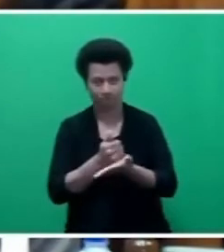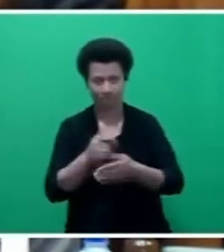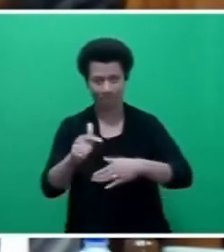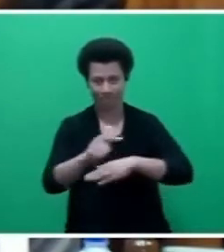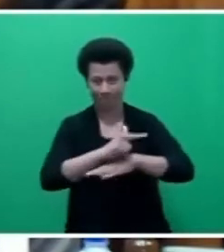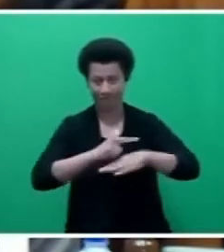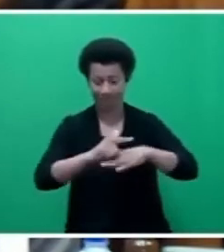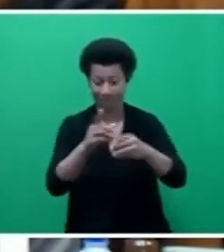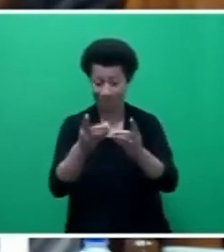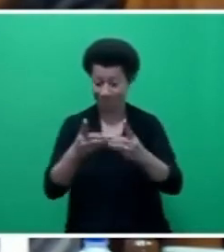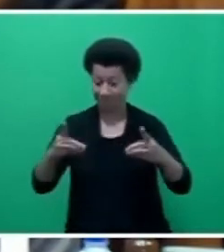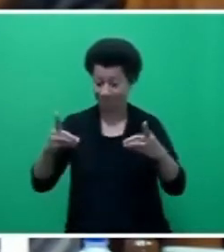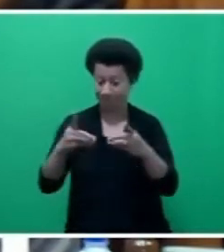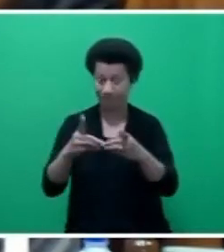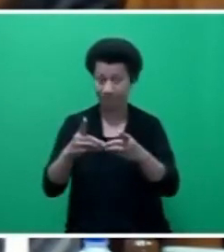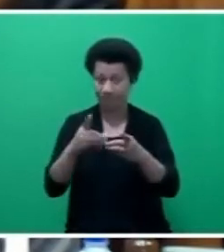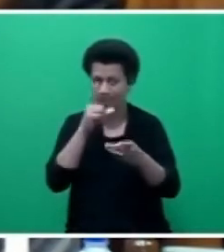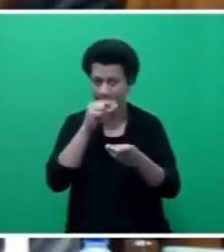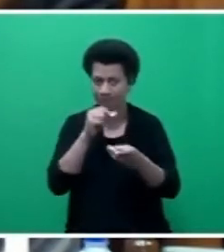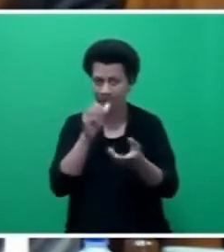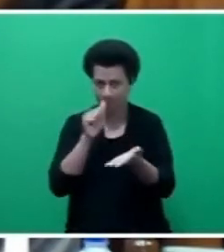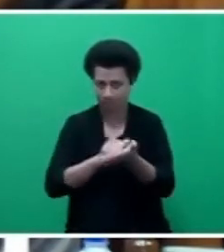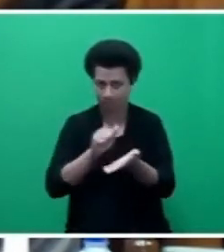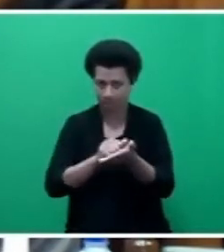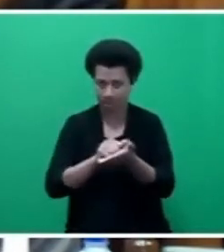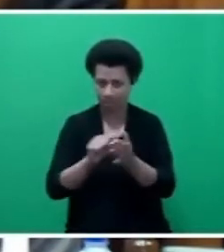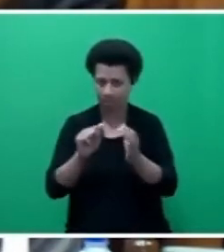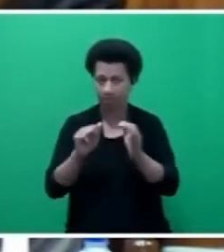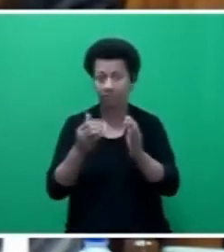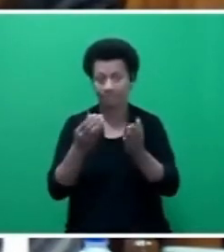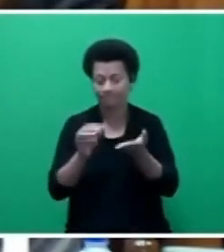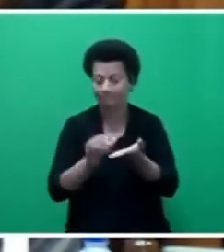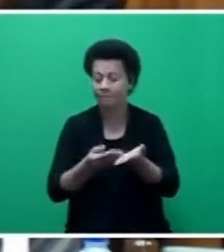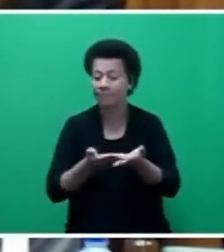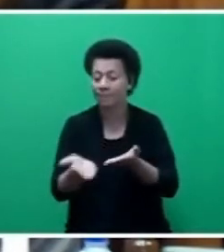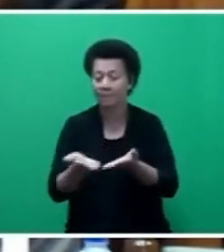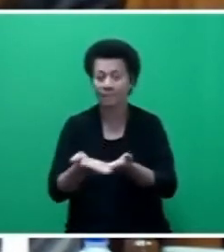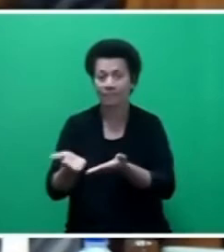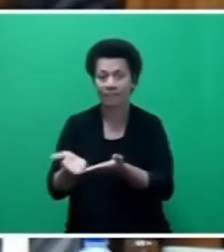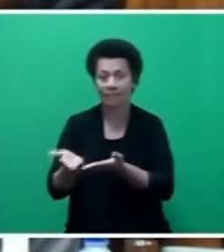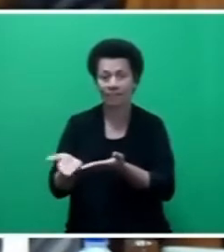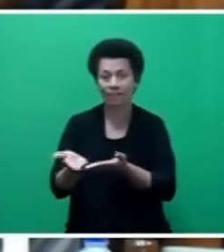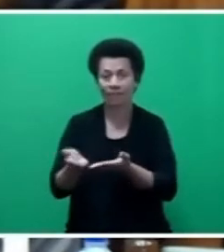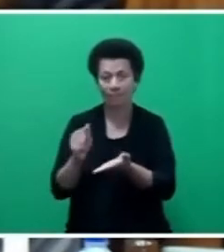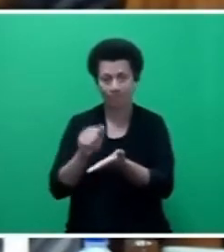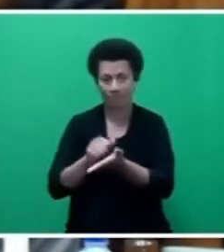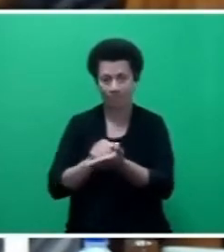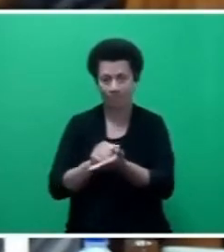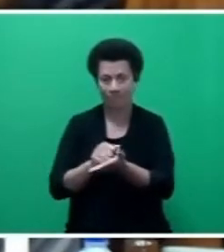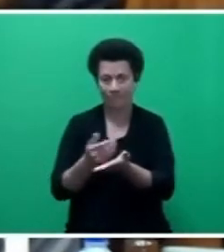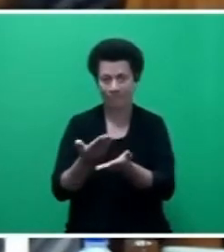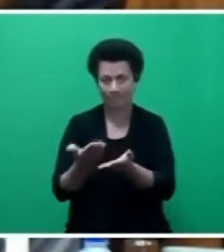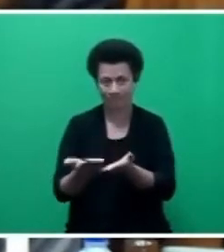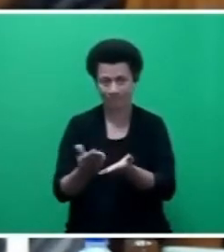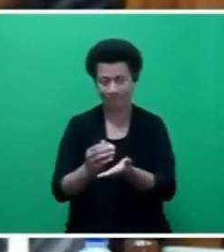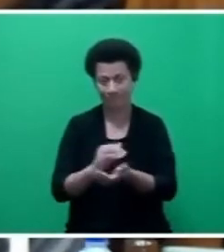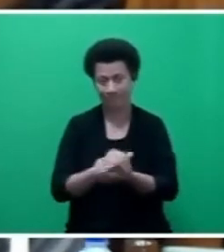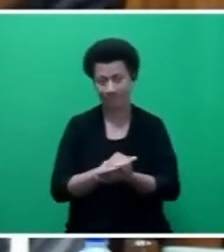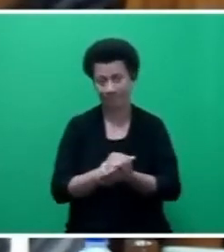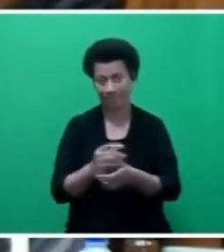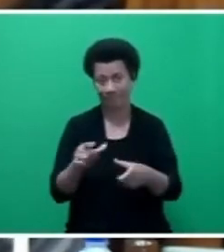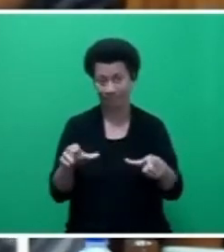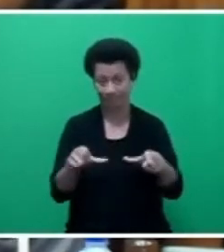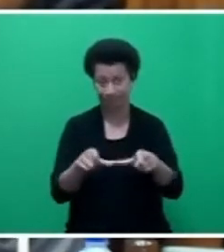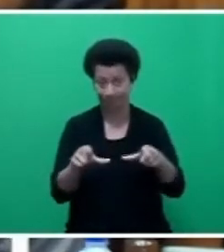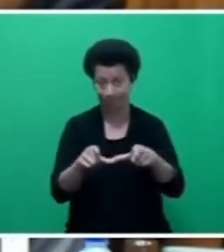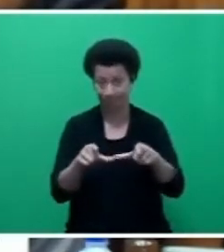Department is able to issue proper leases. It will also increase the value of the land on which these people reside on. They'll